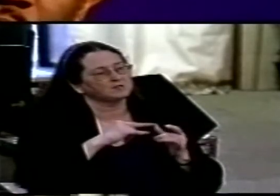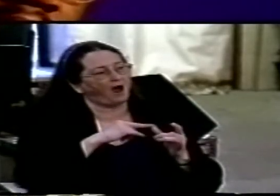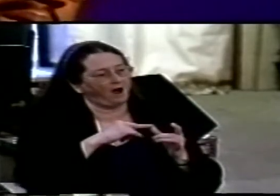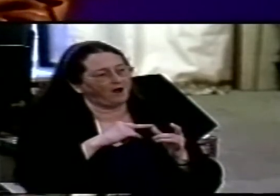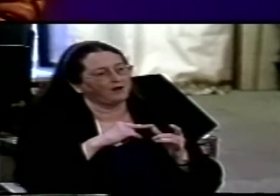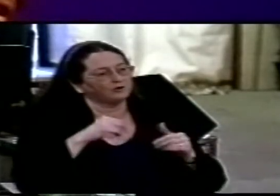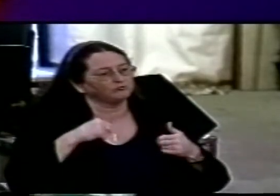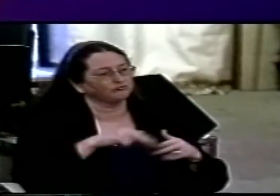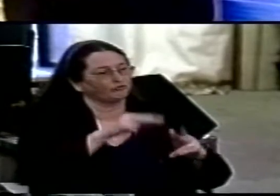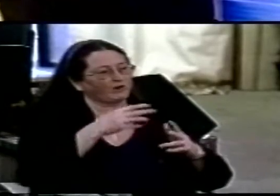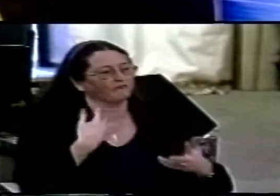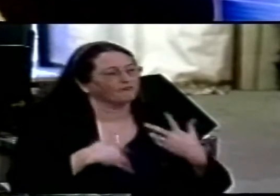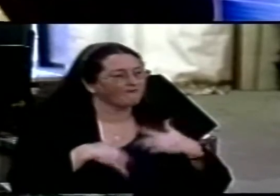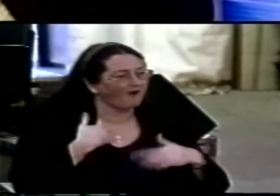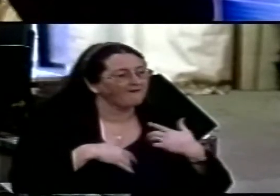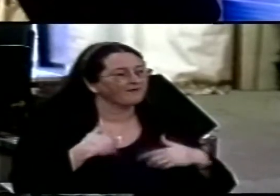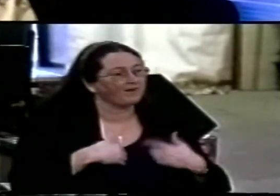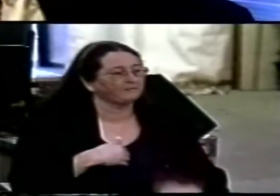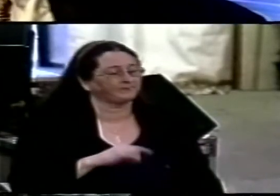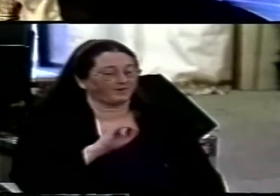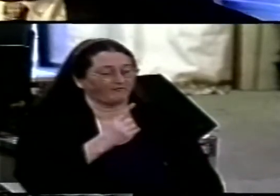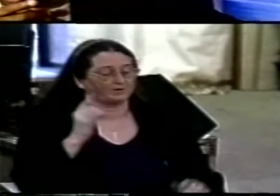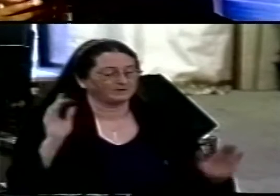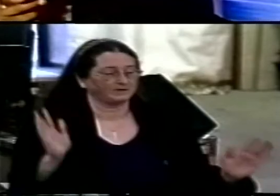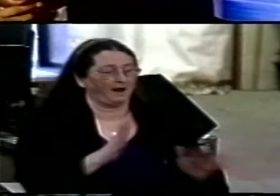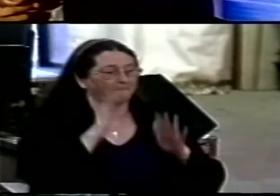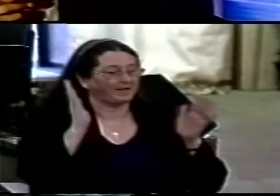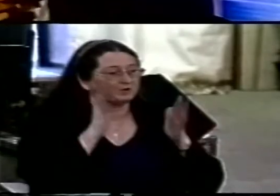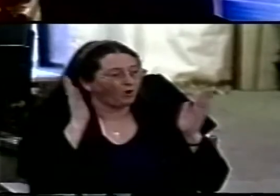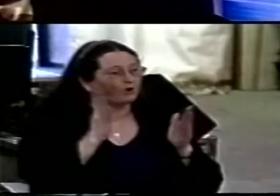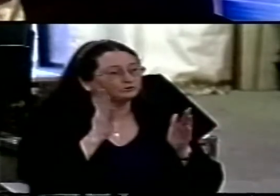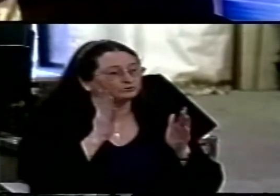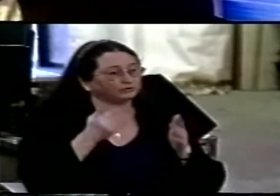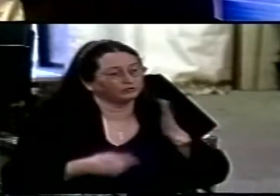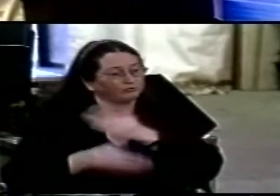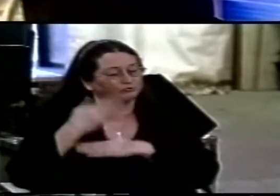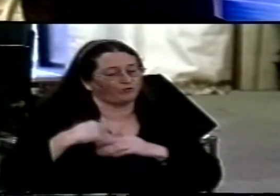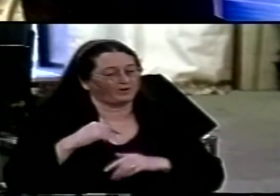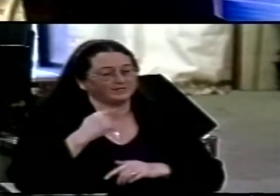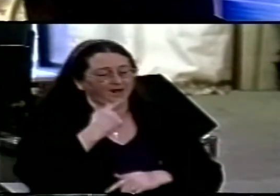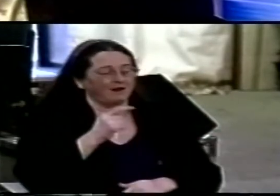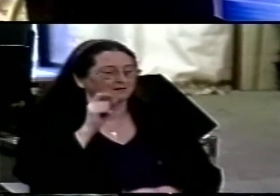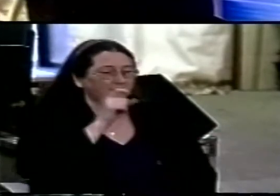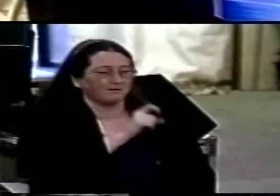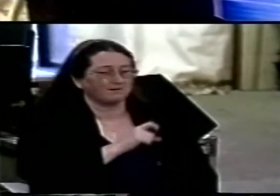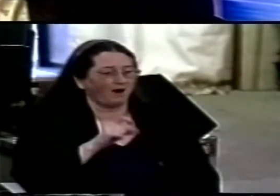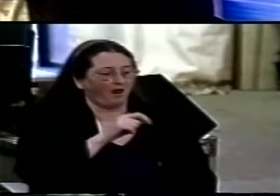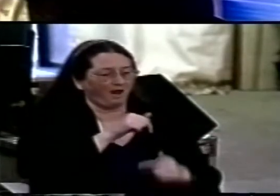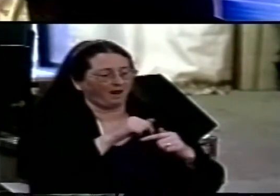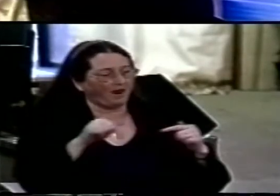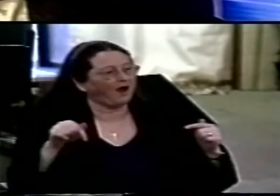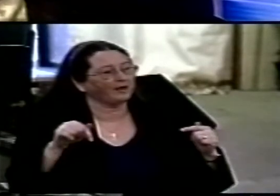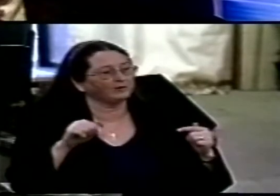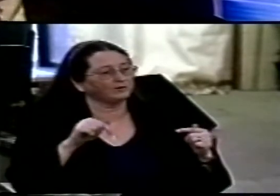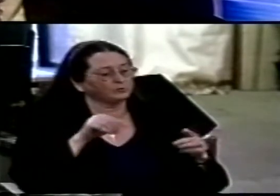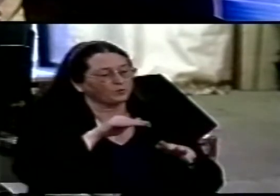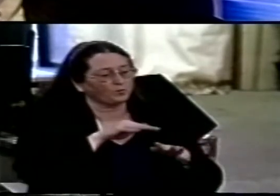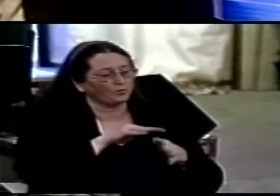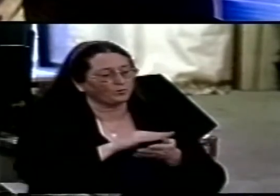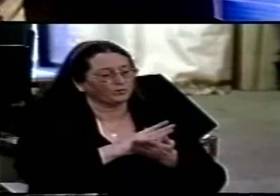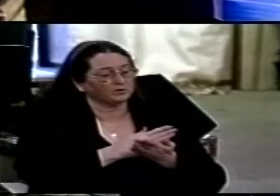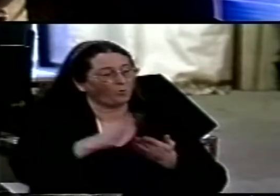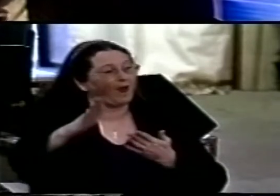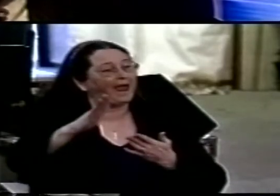the first Pentecostal historian a man called Frank Bartleman wrote this the color line was washed away by the blood of Christ